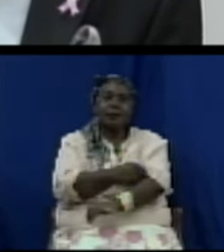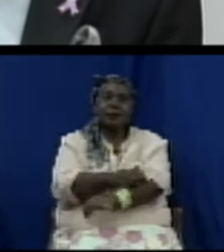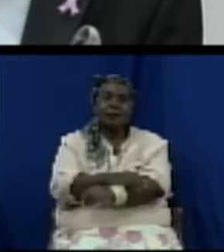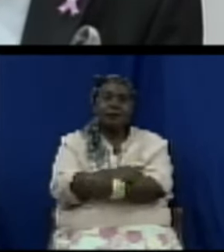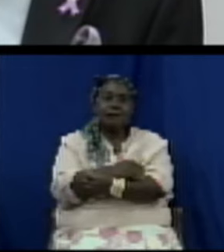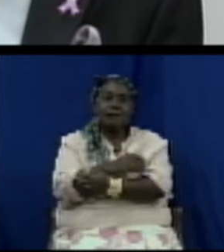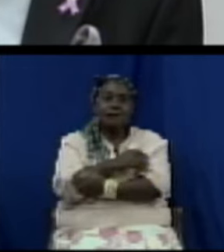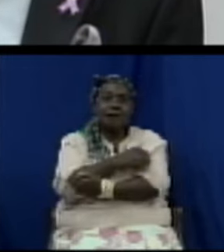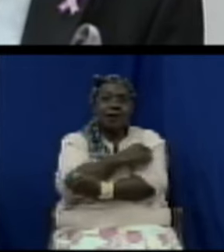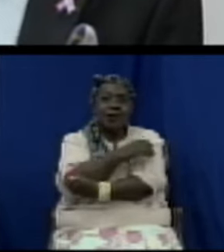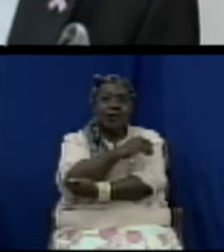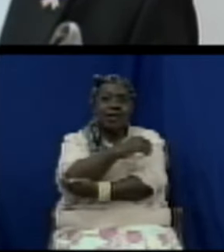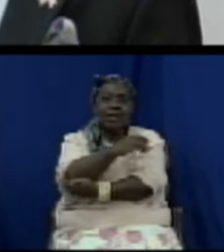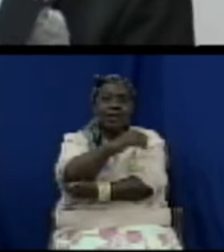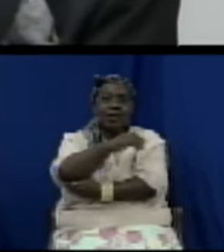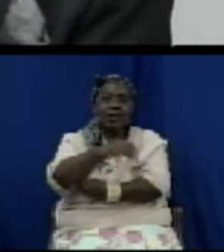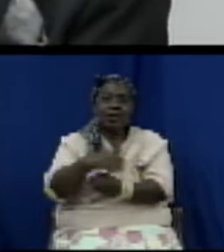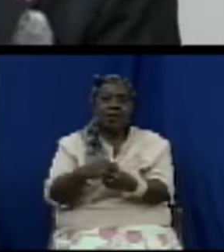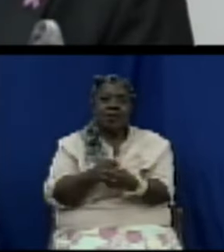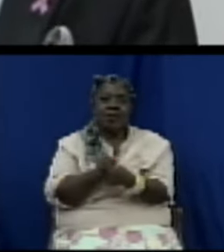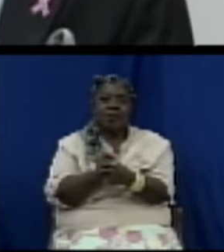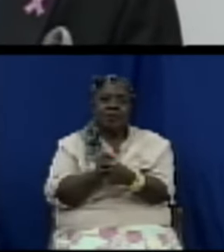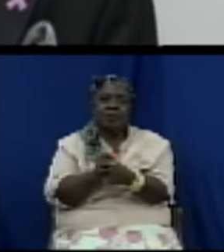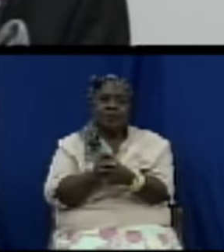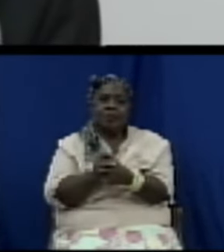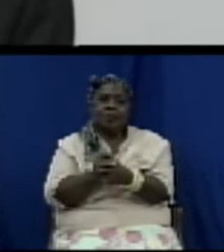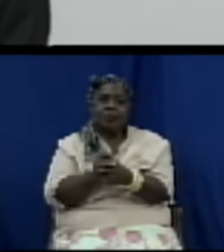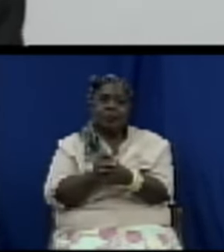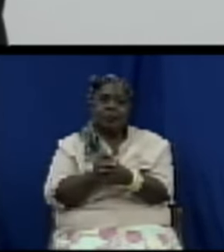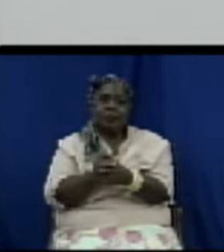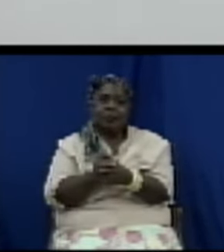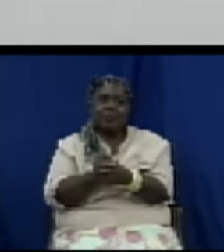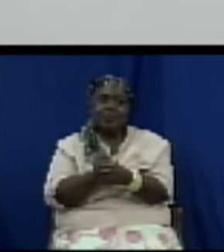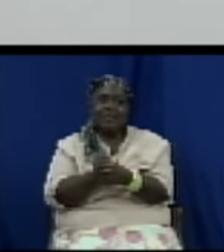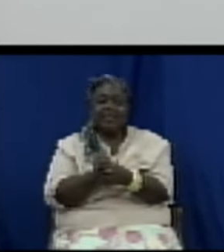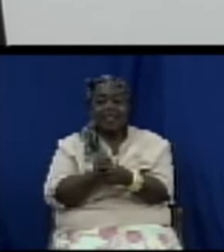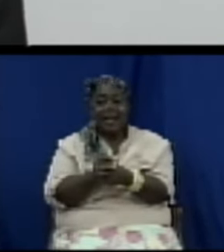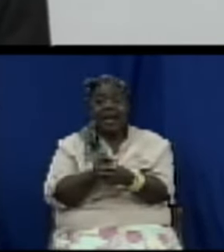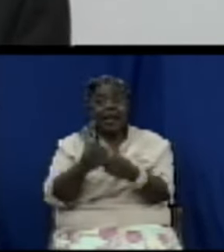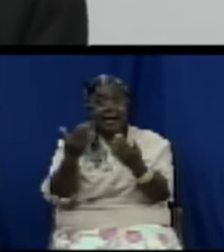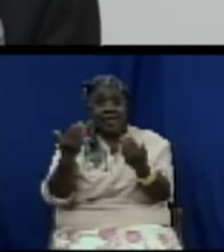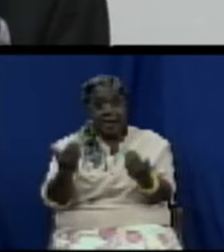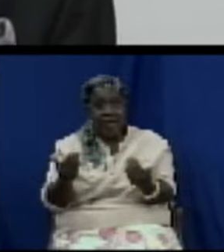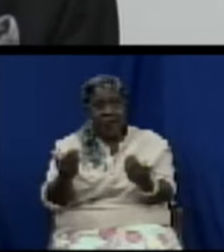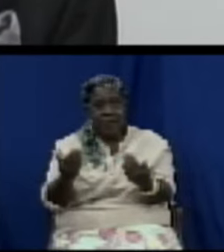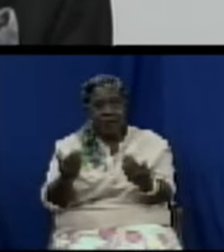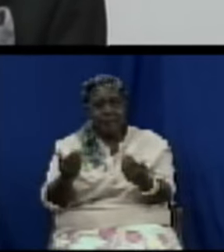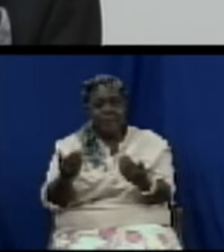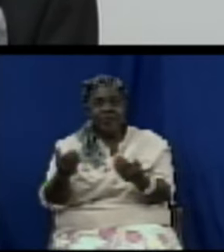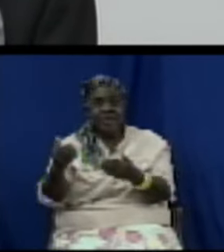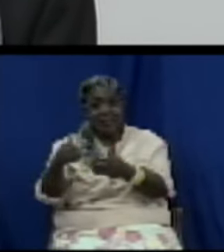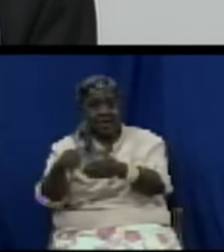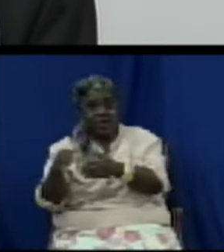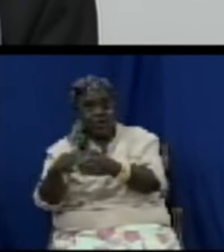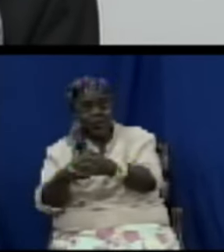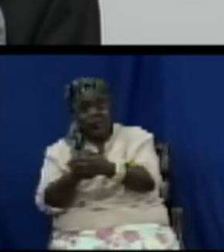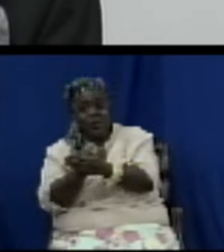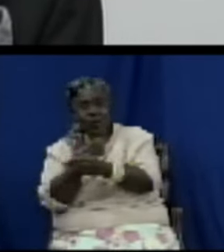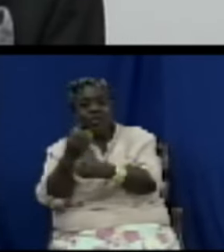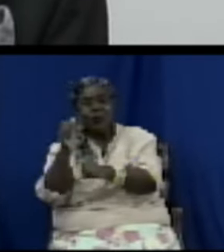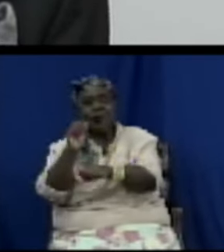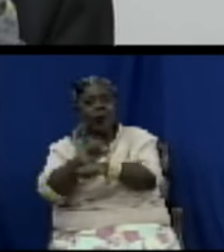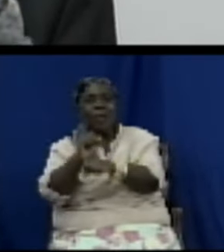affairs department to strictly enforce and uphold the outlined consumer protection